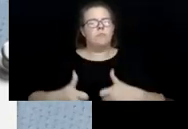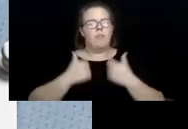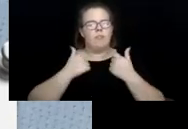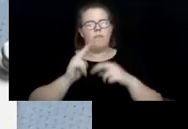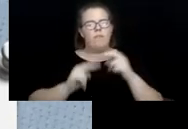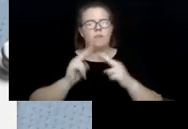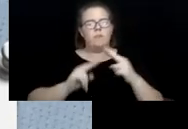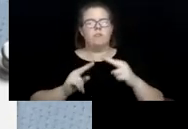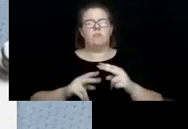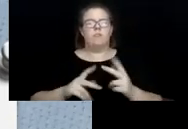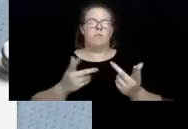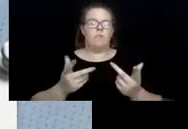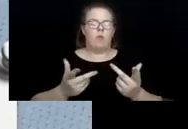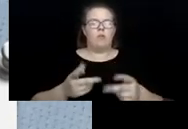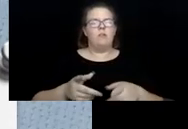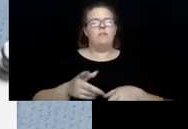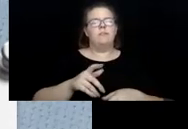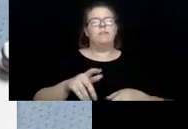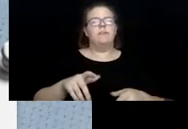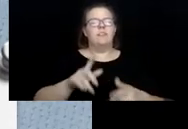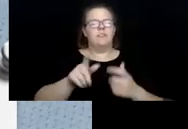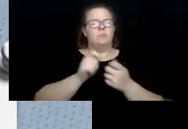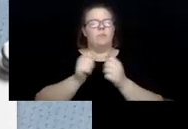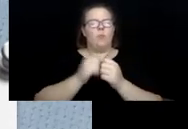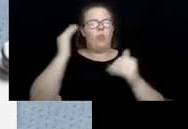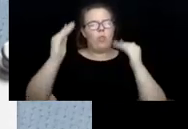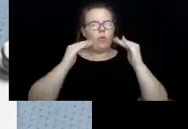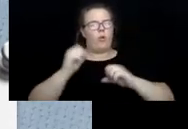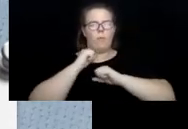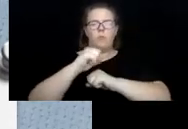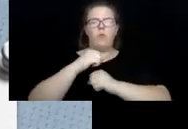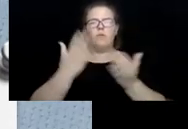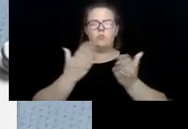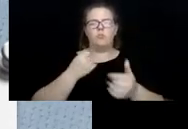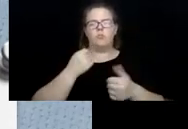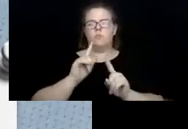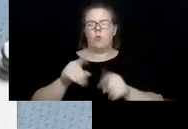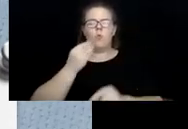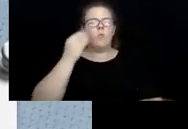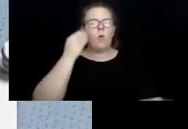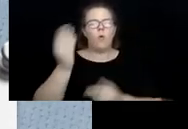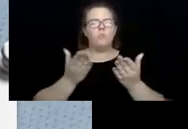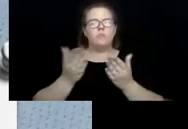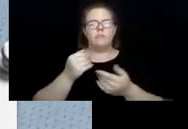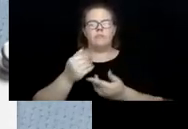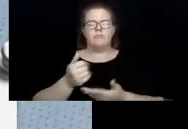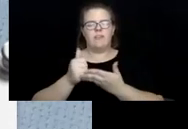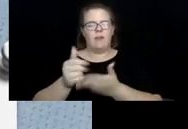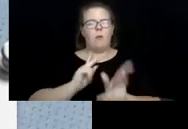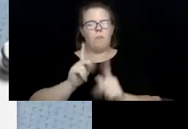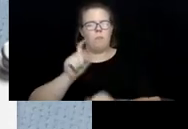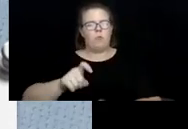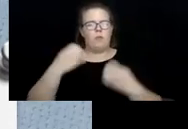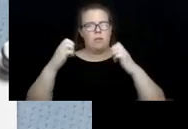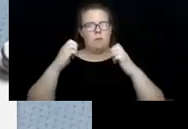Protective Services and making joint home visits to people who may need emergent medical care. So